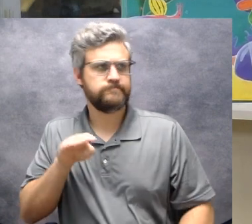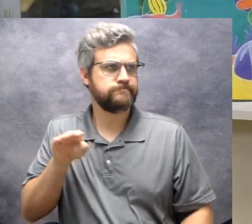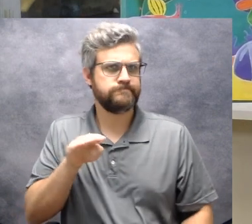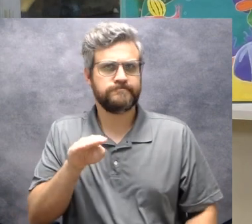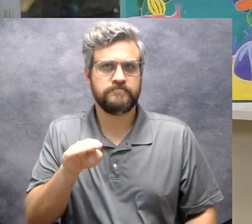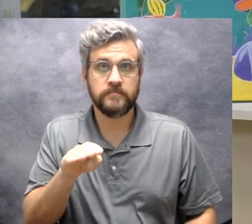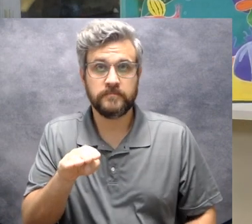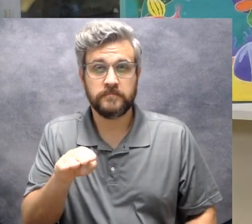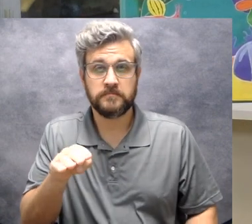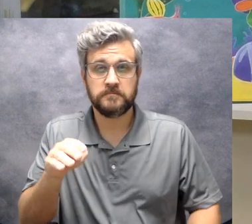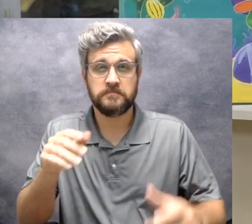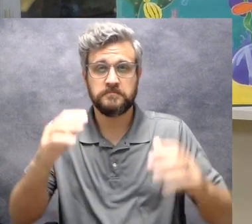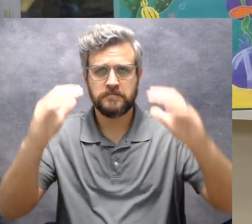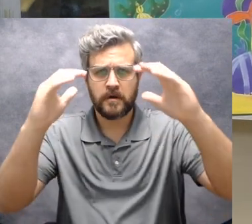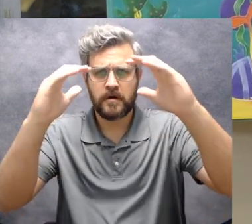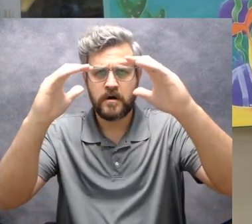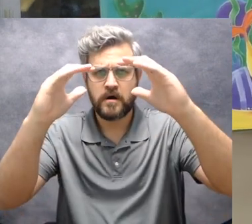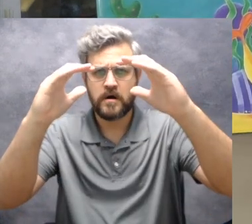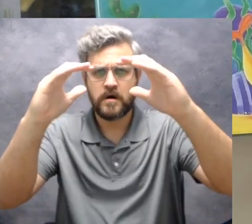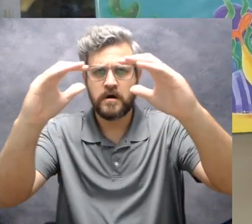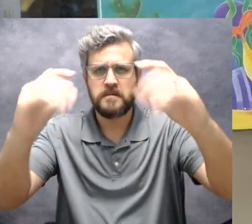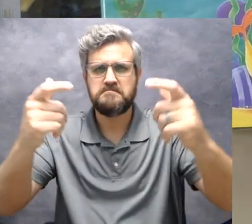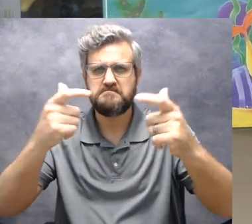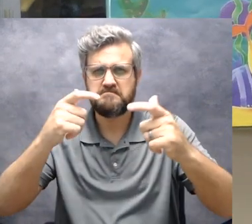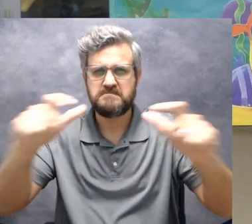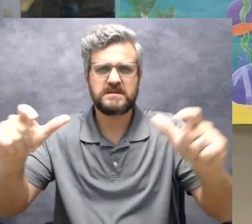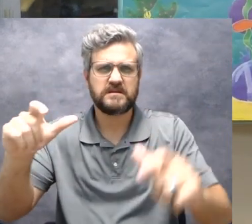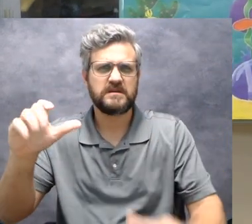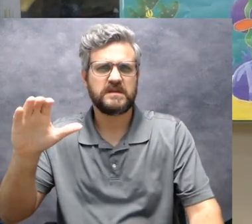came to the big dark cave